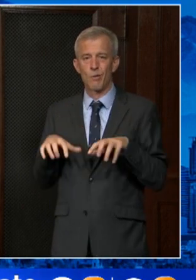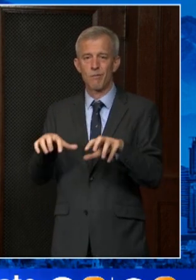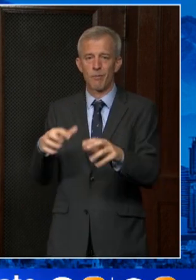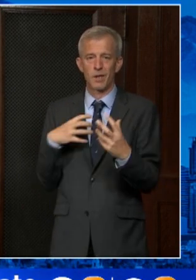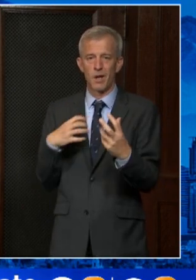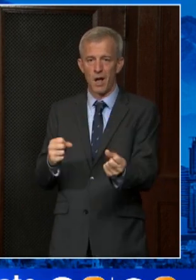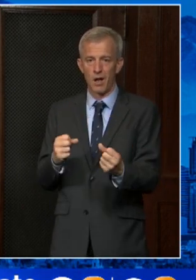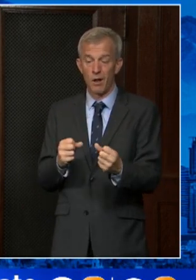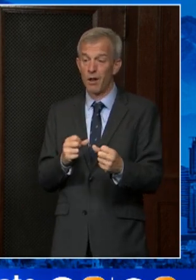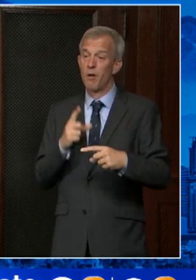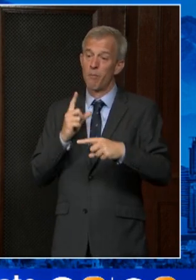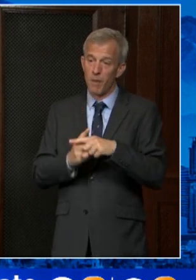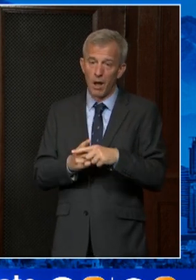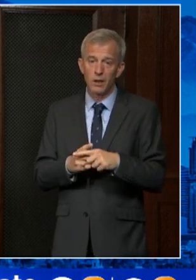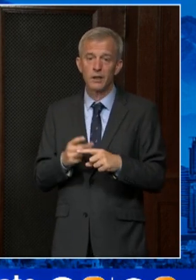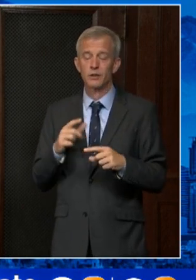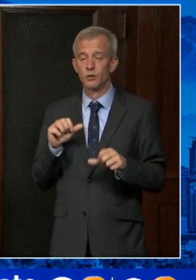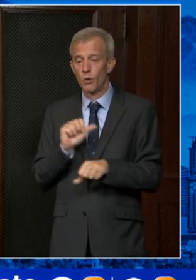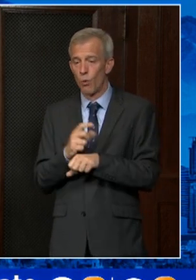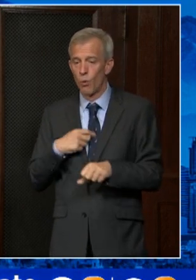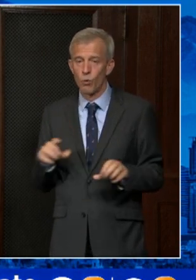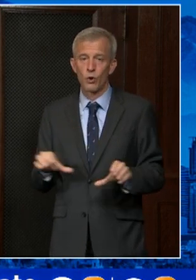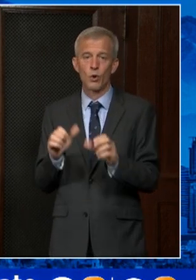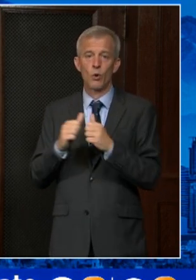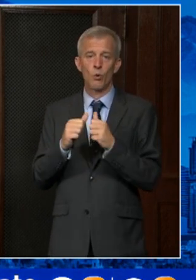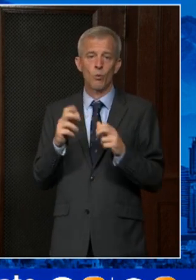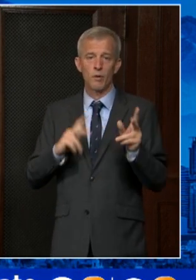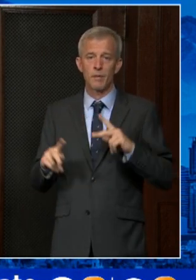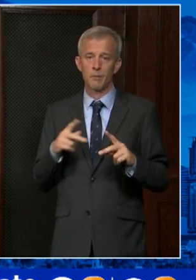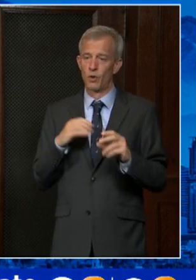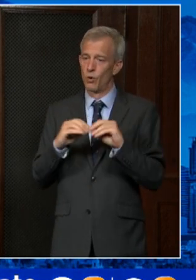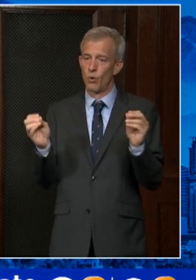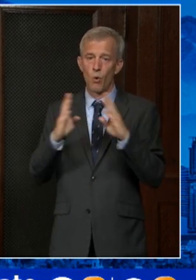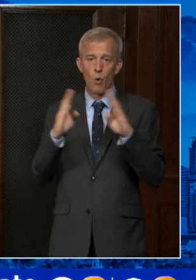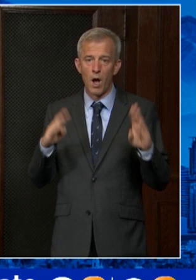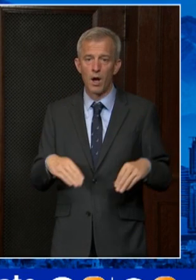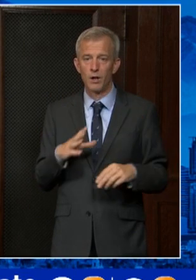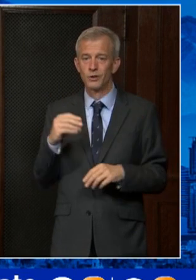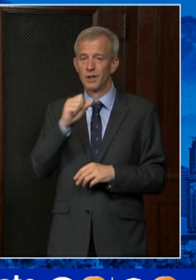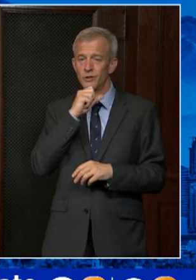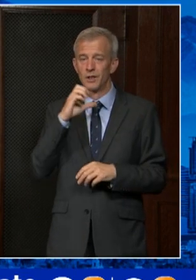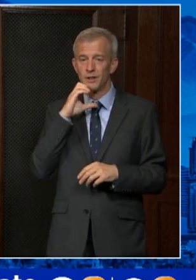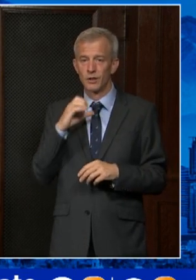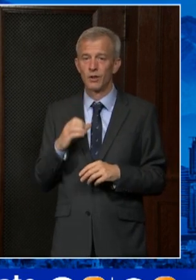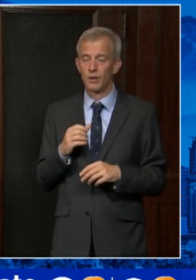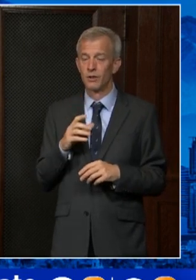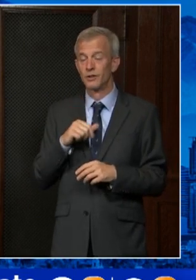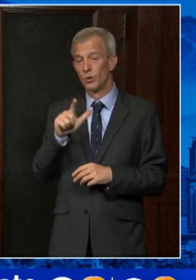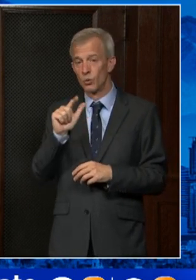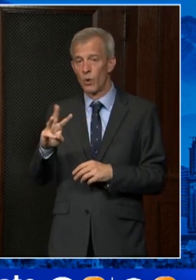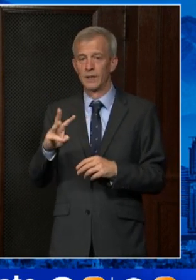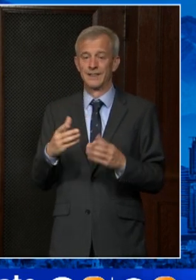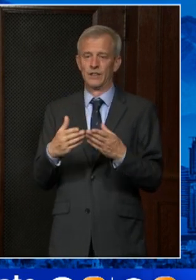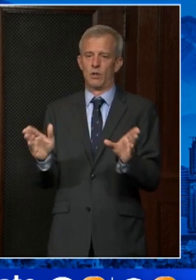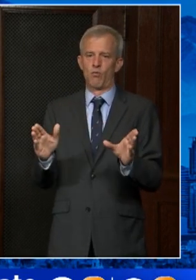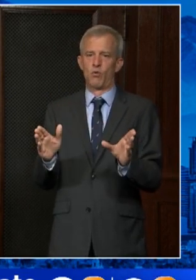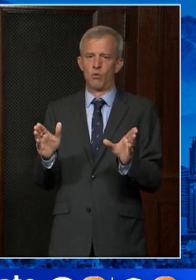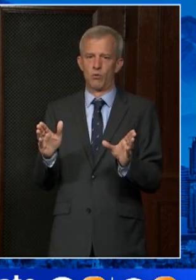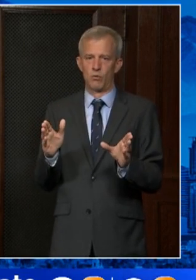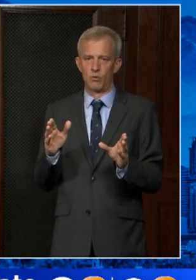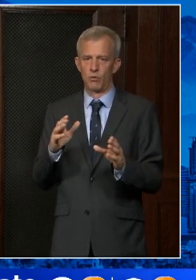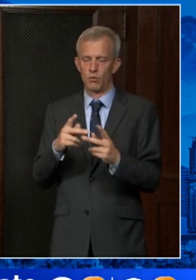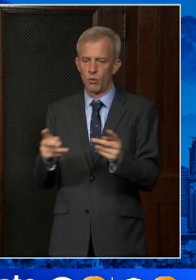top of the work we're doing with our unhoused Angelenos and our seniors. These are 26 general open locations. Today, have the